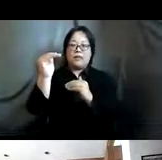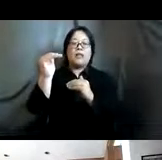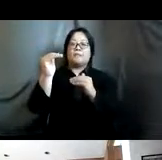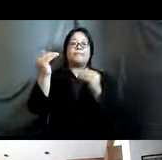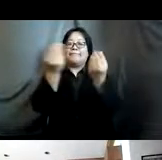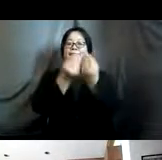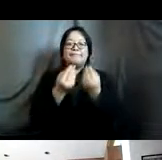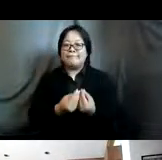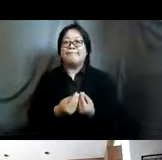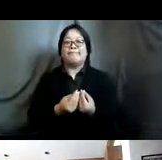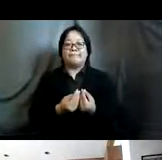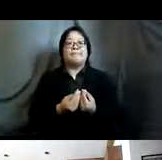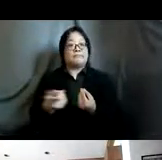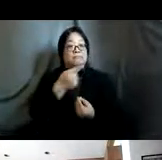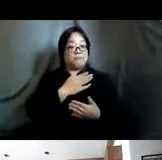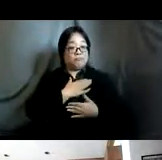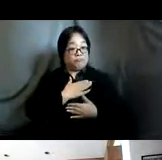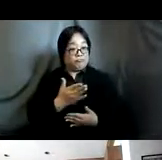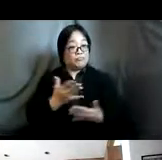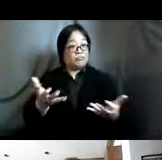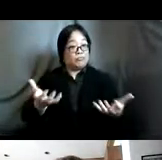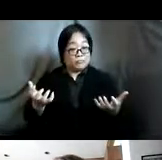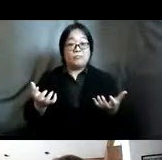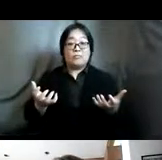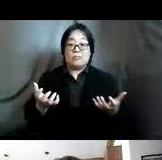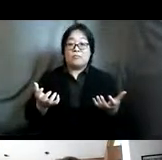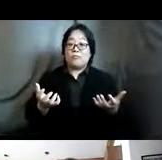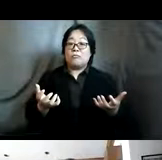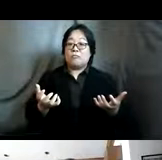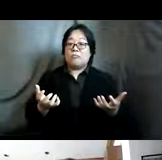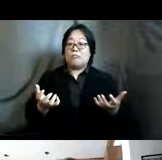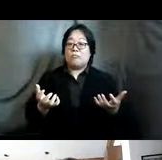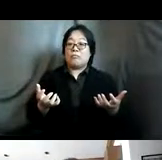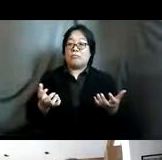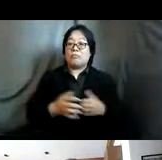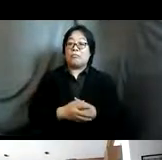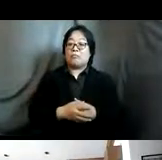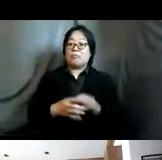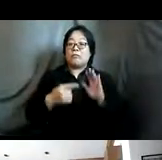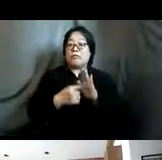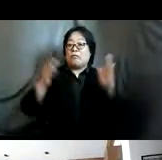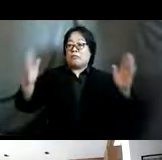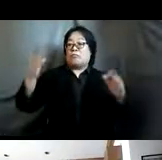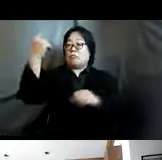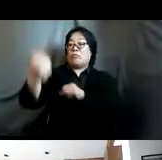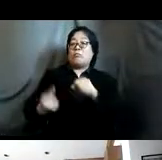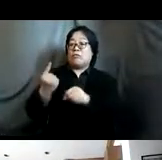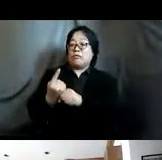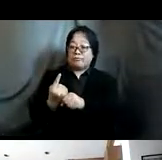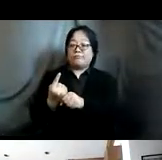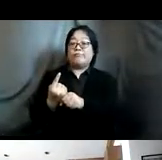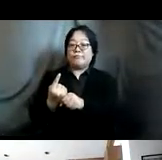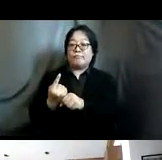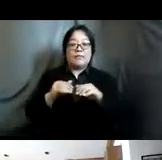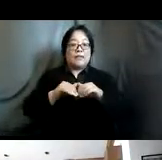can become a commitment makers if you want to become a commitment maker there is however a one-year minimum commitment in terms of how